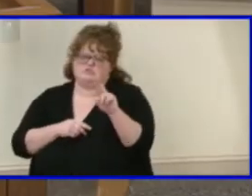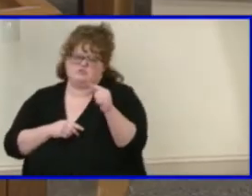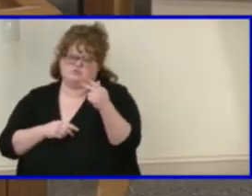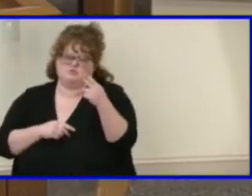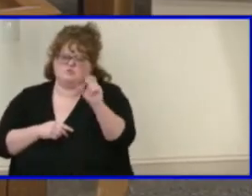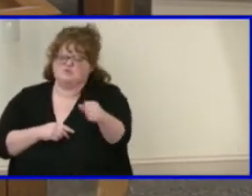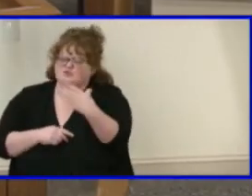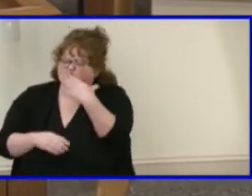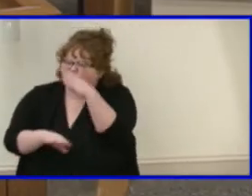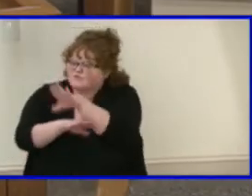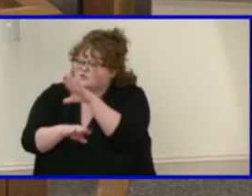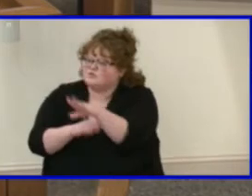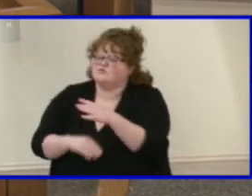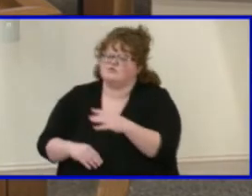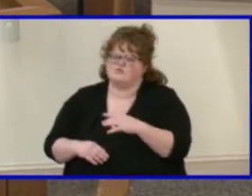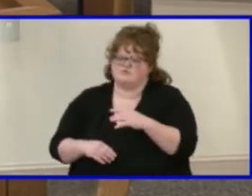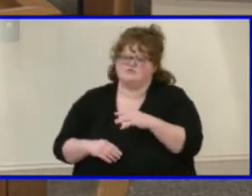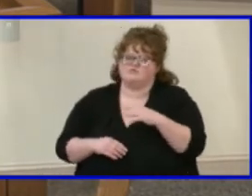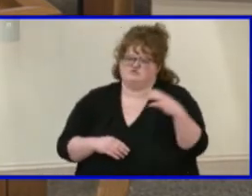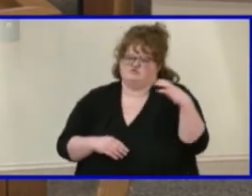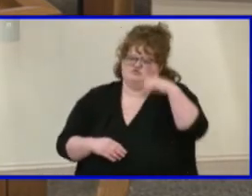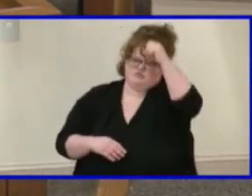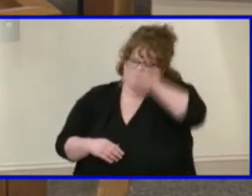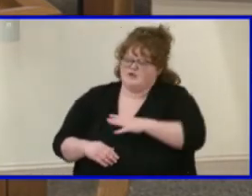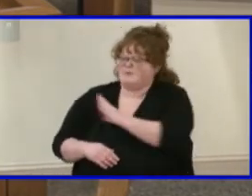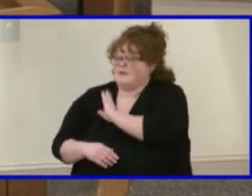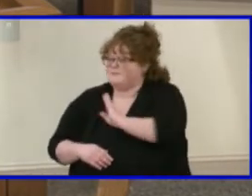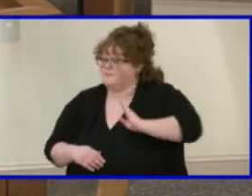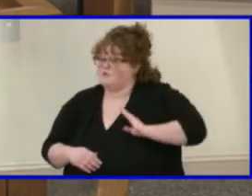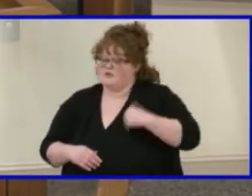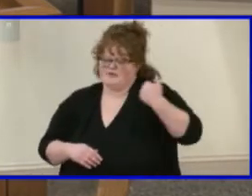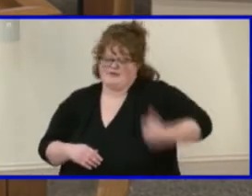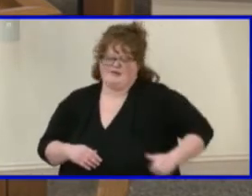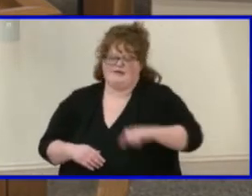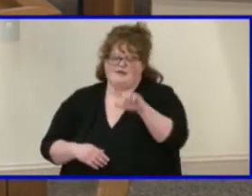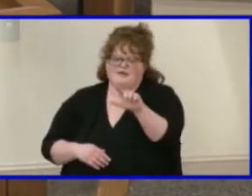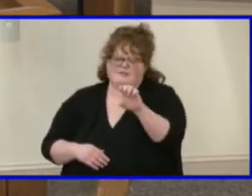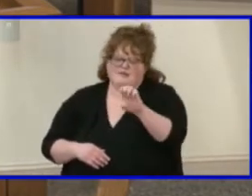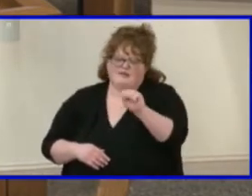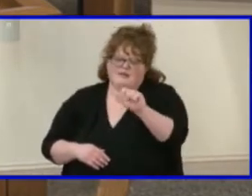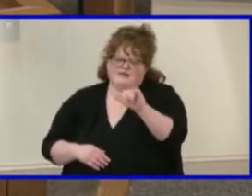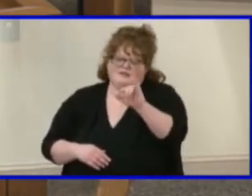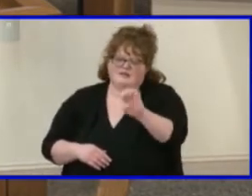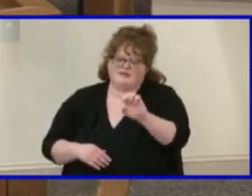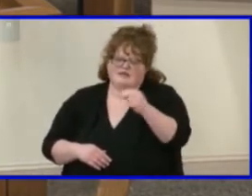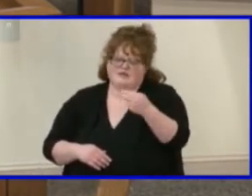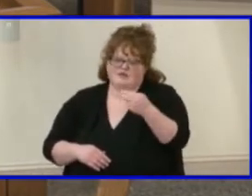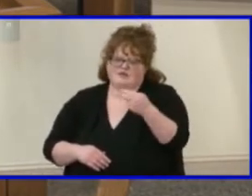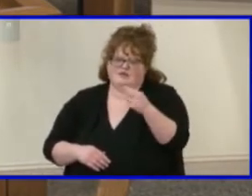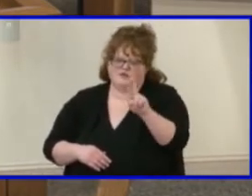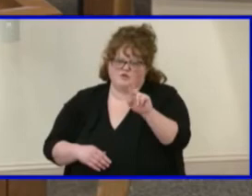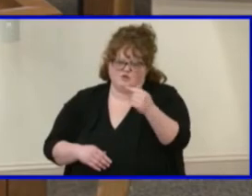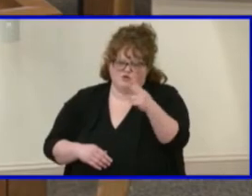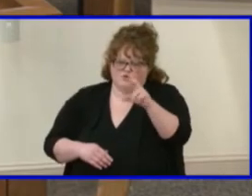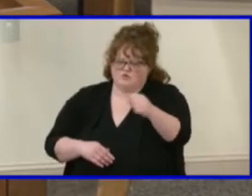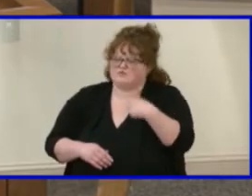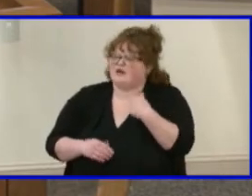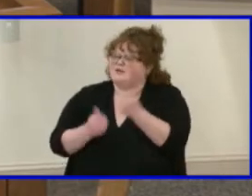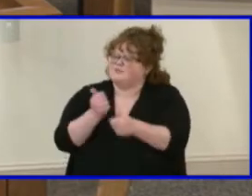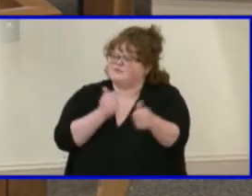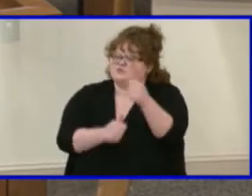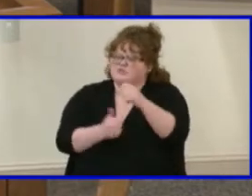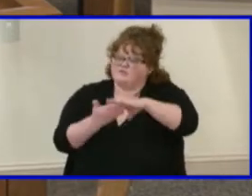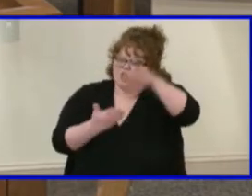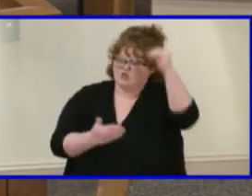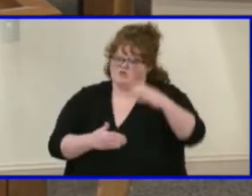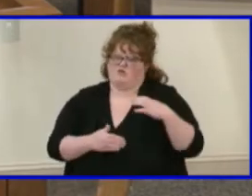members of the board, and Dr. Cashwell. My name is Leslie Hughes and I am the Chief Learning Officer for Henrico County Public Schools. With me